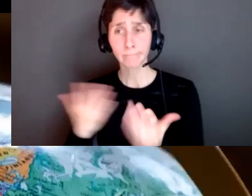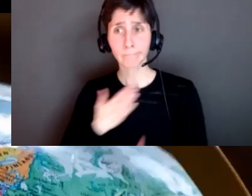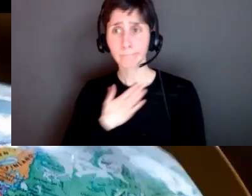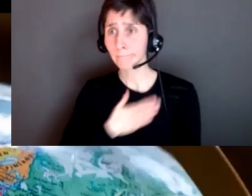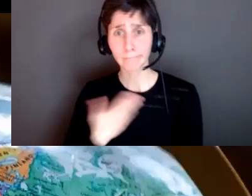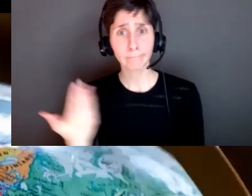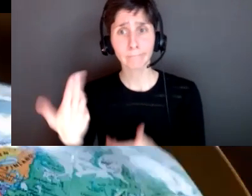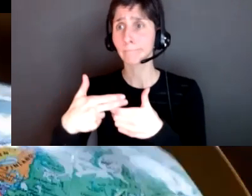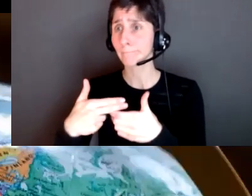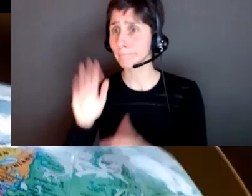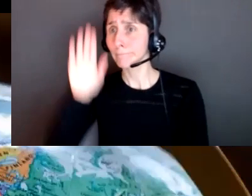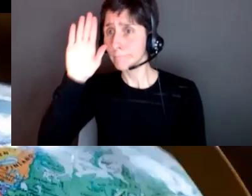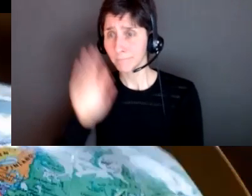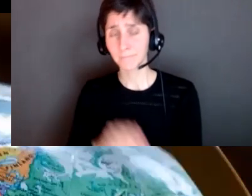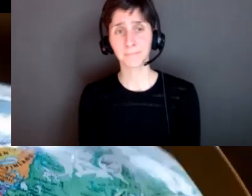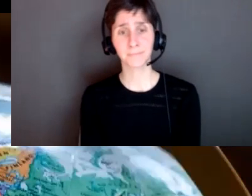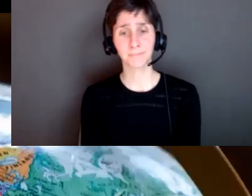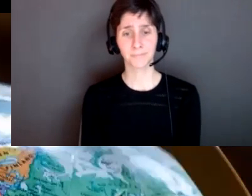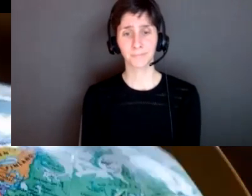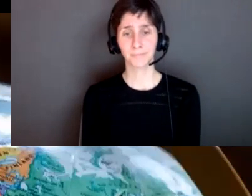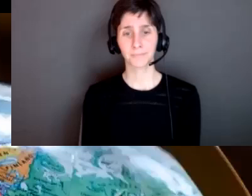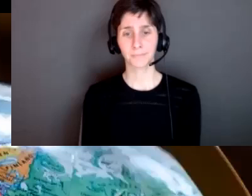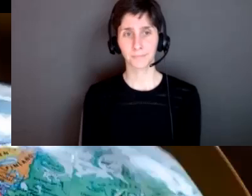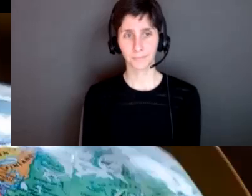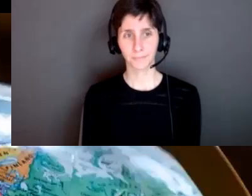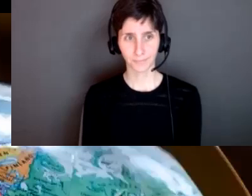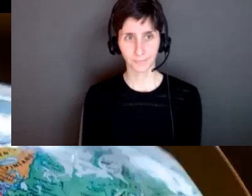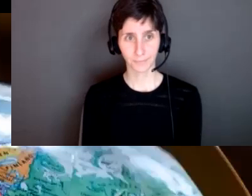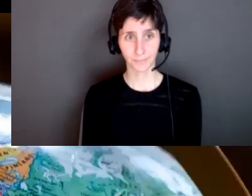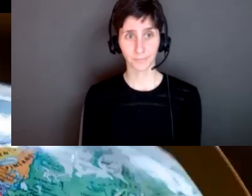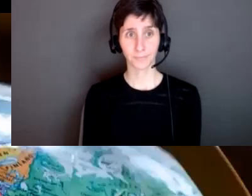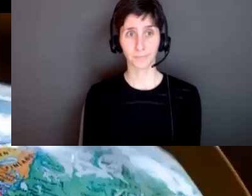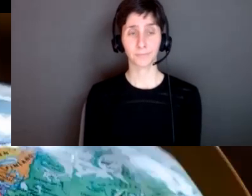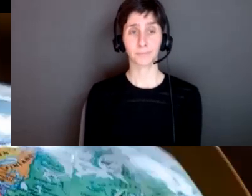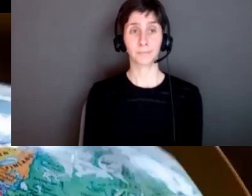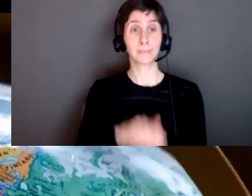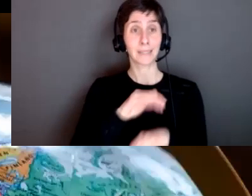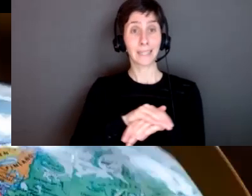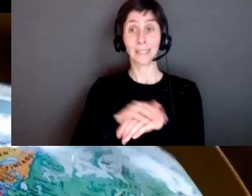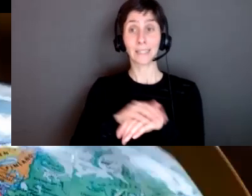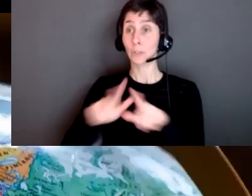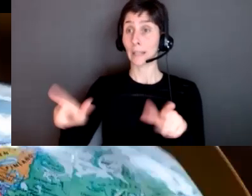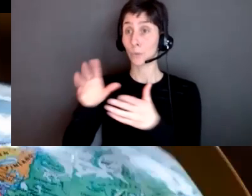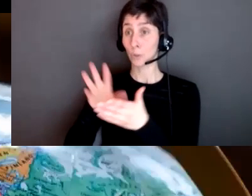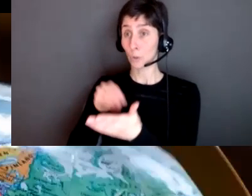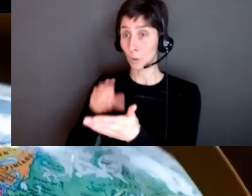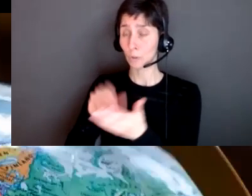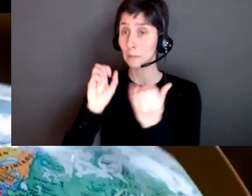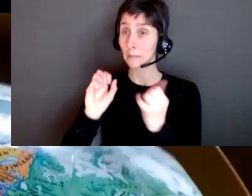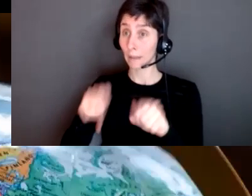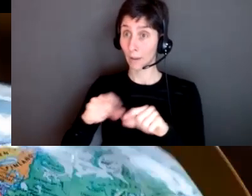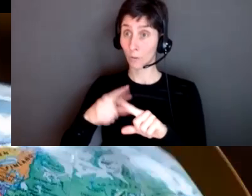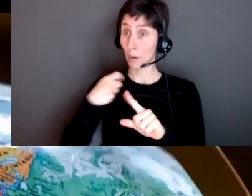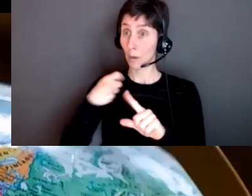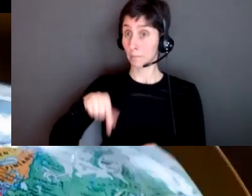share it with us so english language learners can be canadian born um